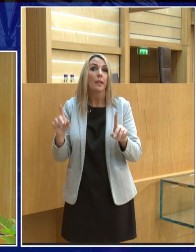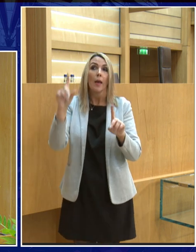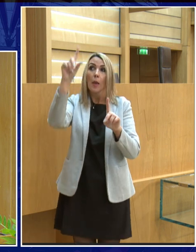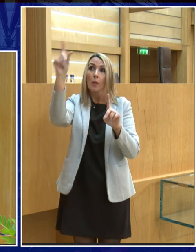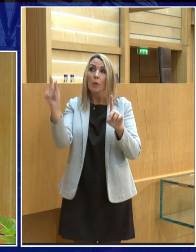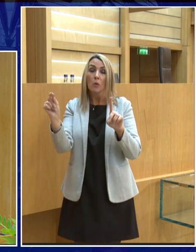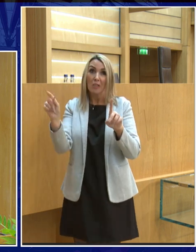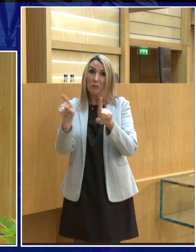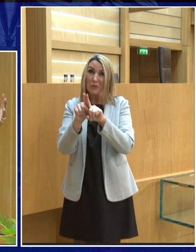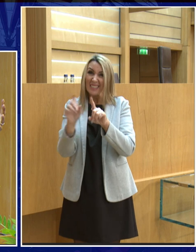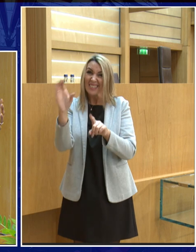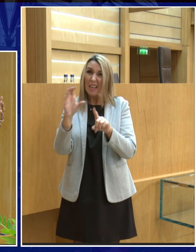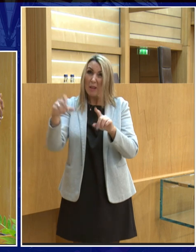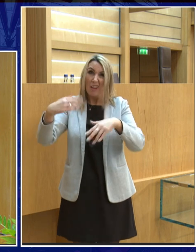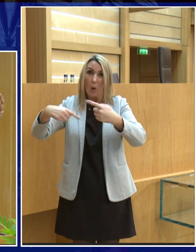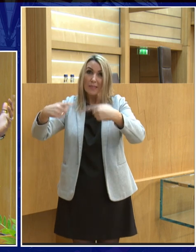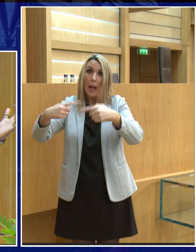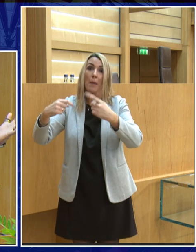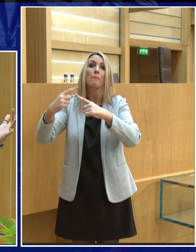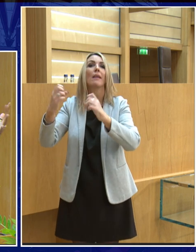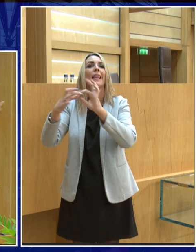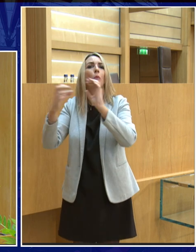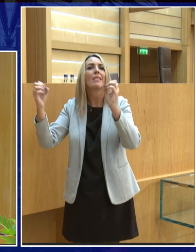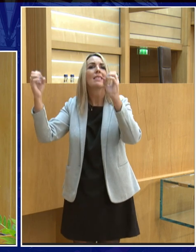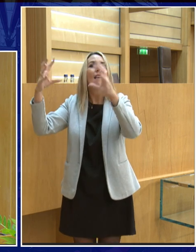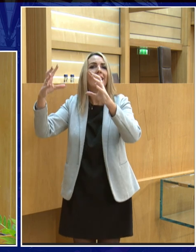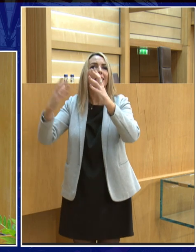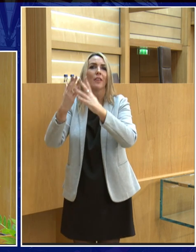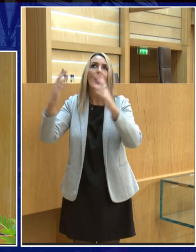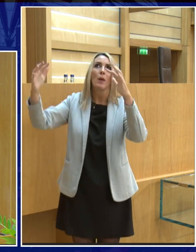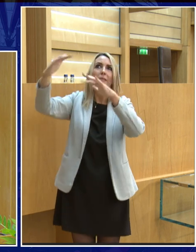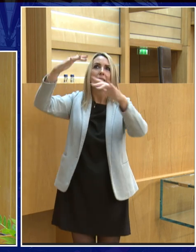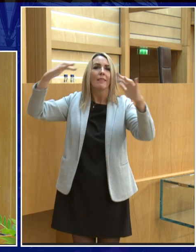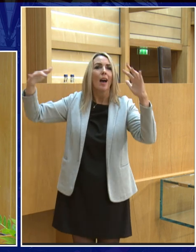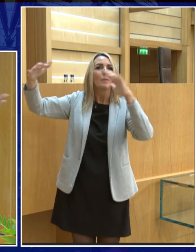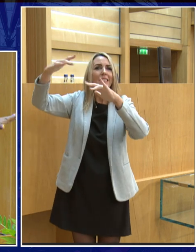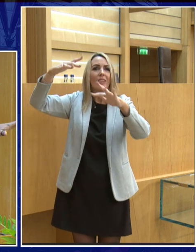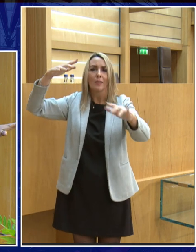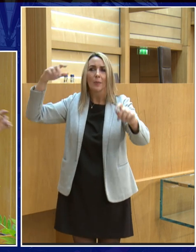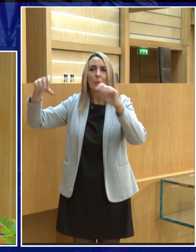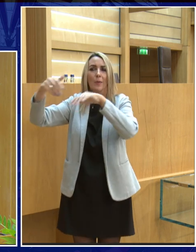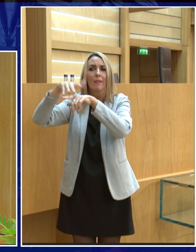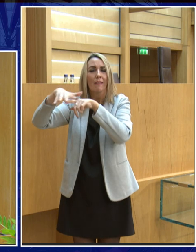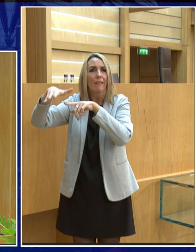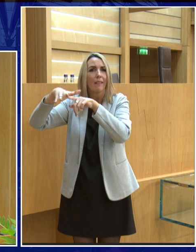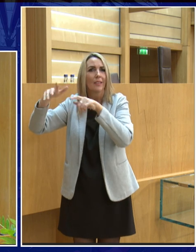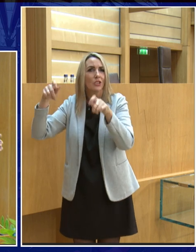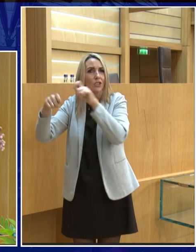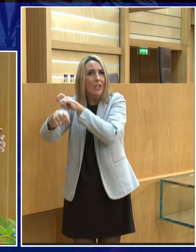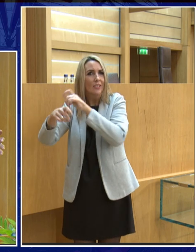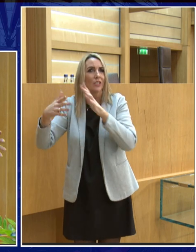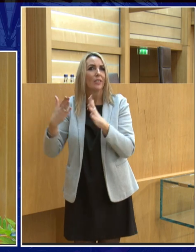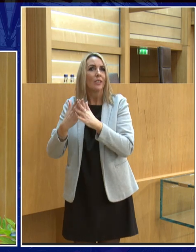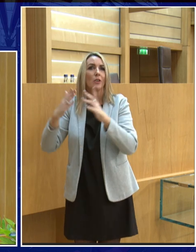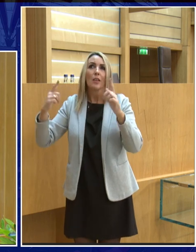itself doesn't change colour but the light coming from the moon is coming through the earth's atmosphere now when it's low on the horizon it travels through